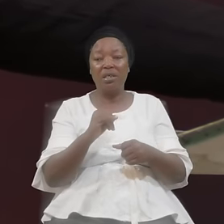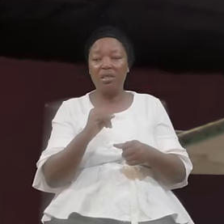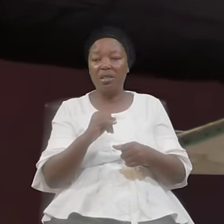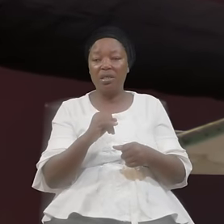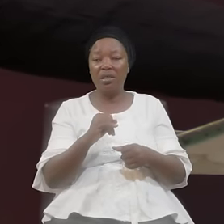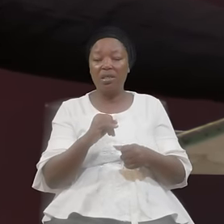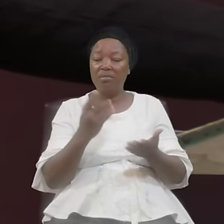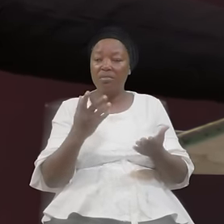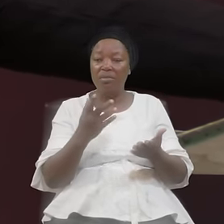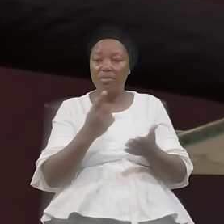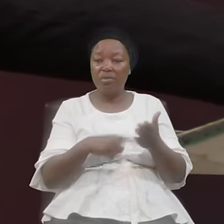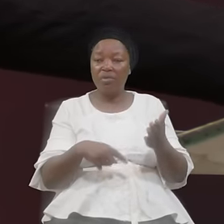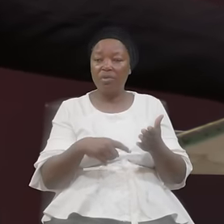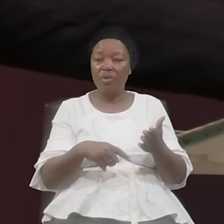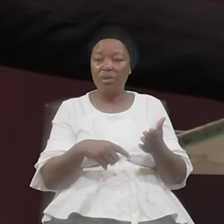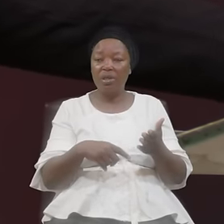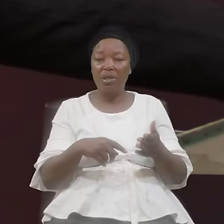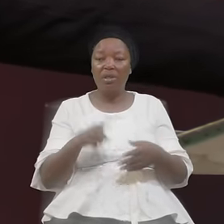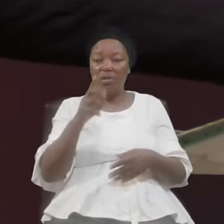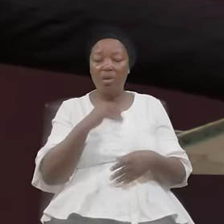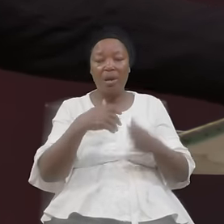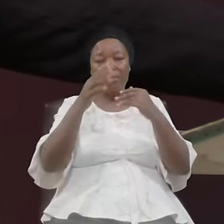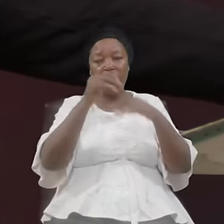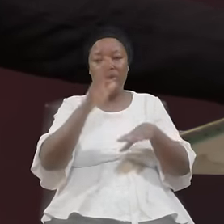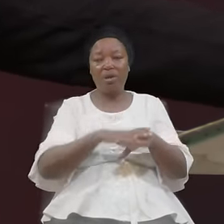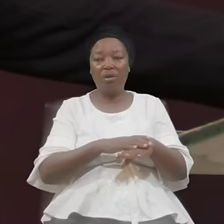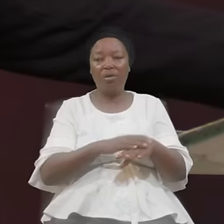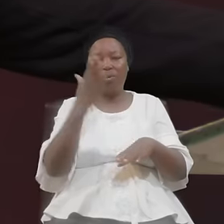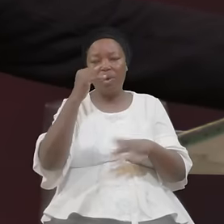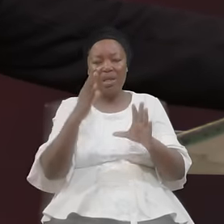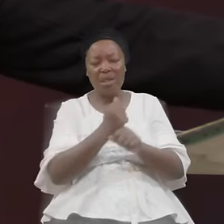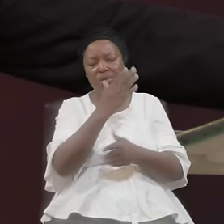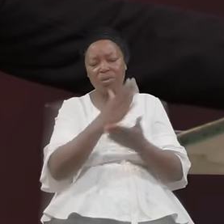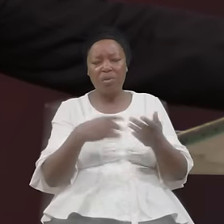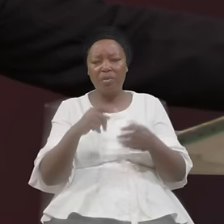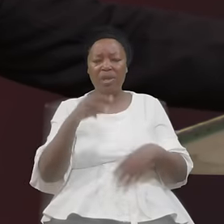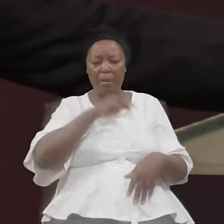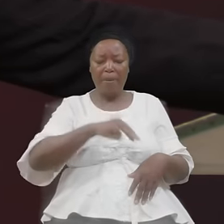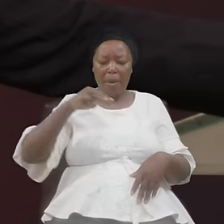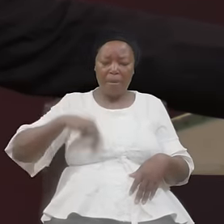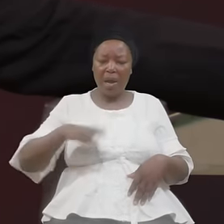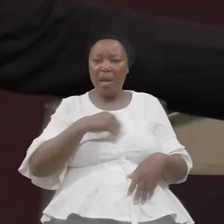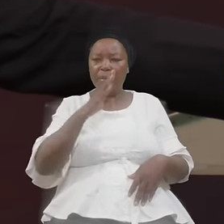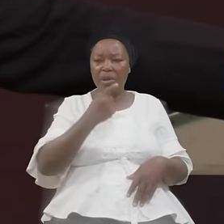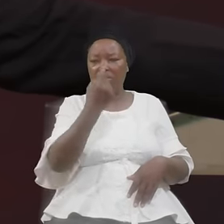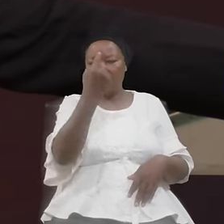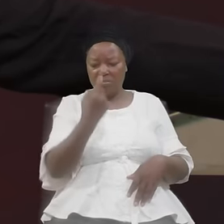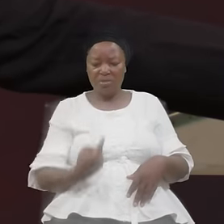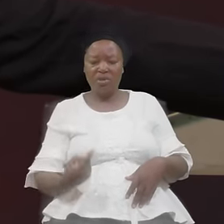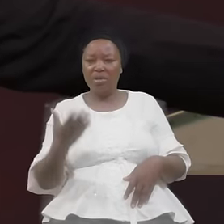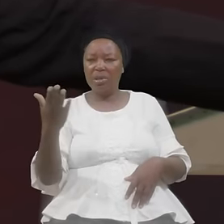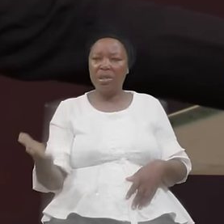On Why Take Some Of The Members And Be In Isolation There